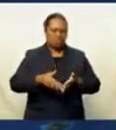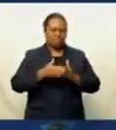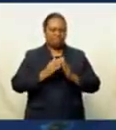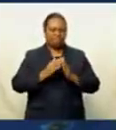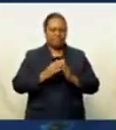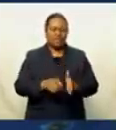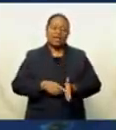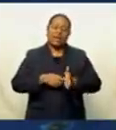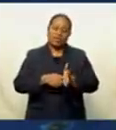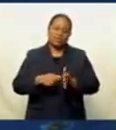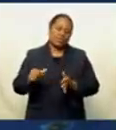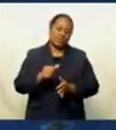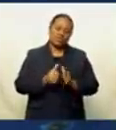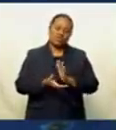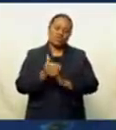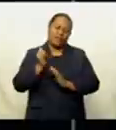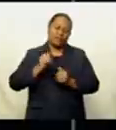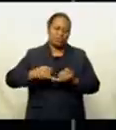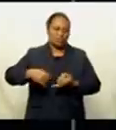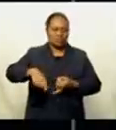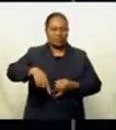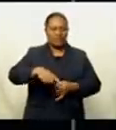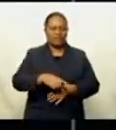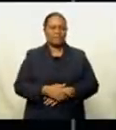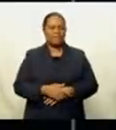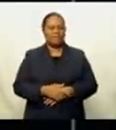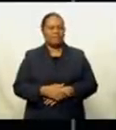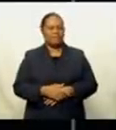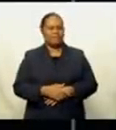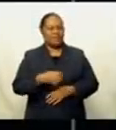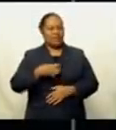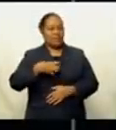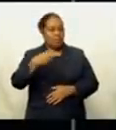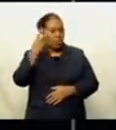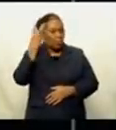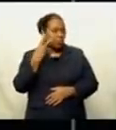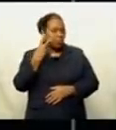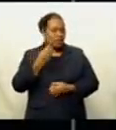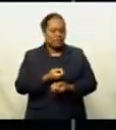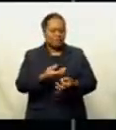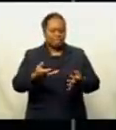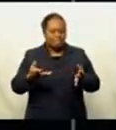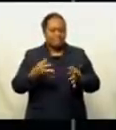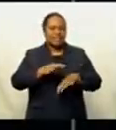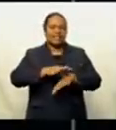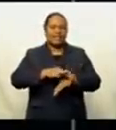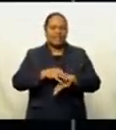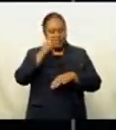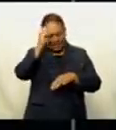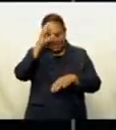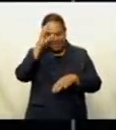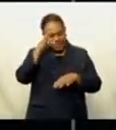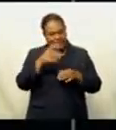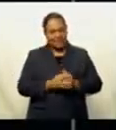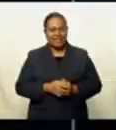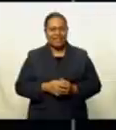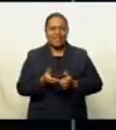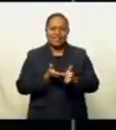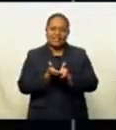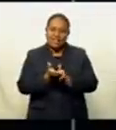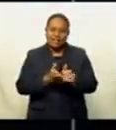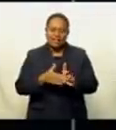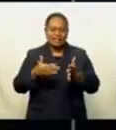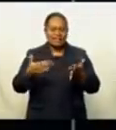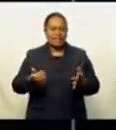and back to Suva. More women are now providing taxi services. Neelam Prasad, a former chef, says